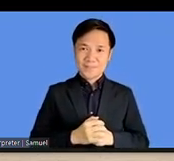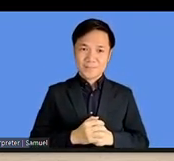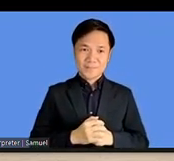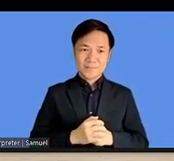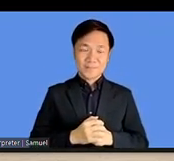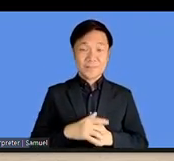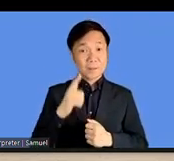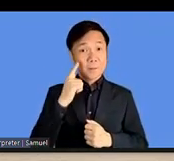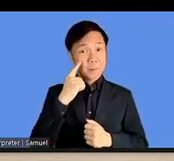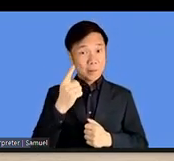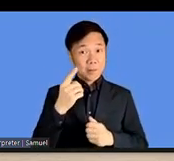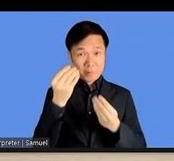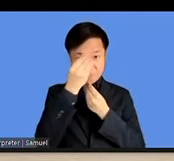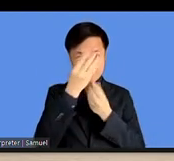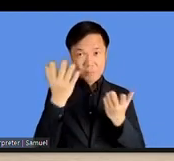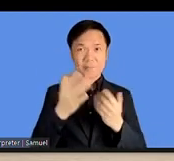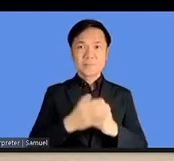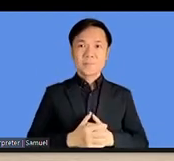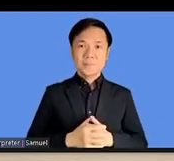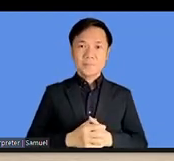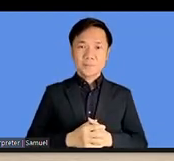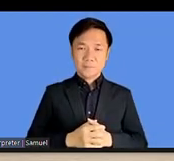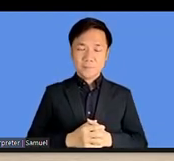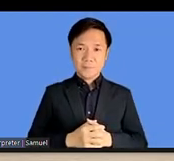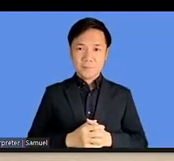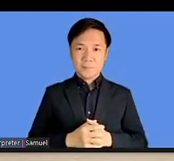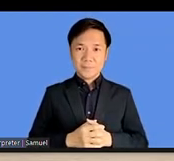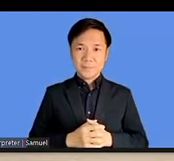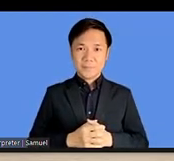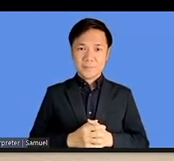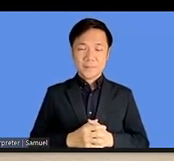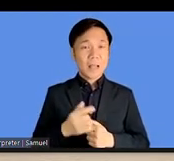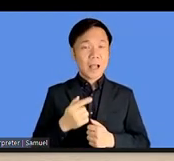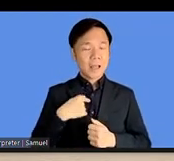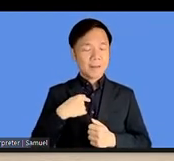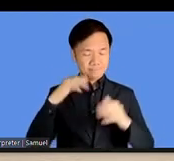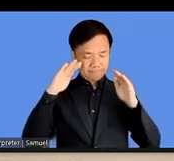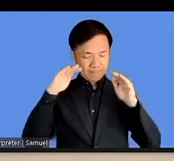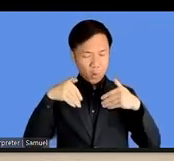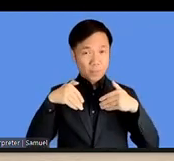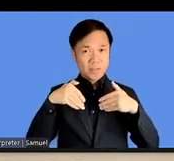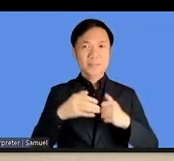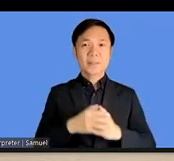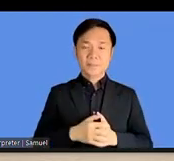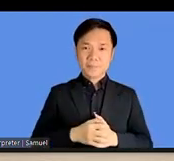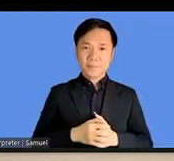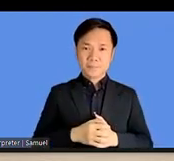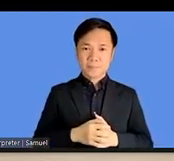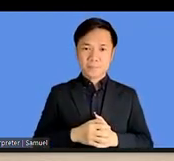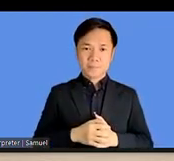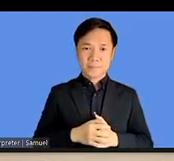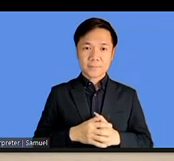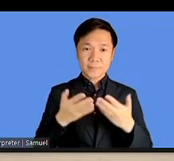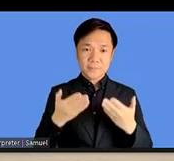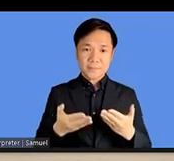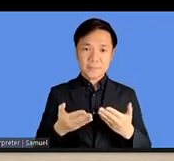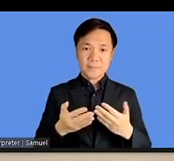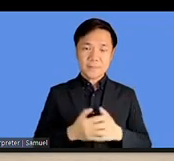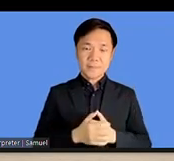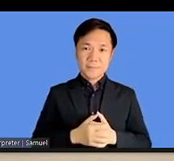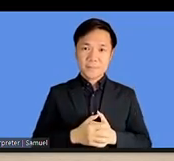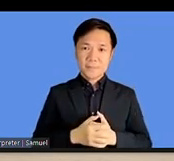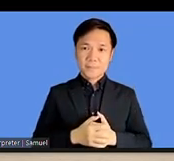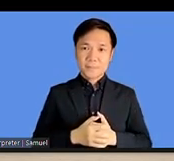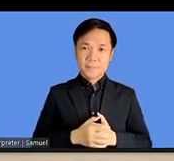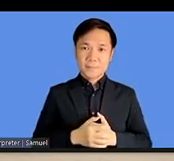introduction. My name is Peter Crosby. I am autistic. Uh, my input today will mainly be around, uh,